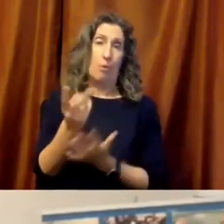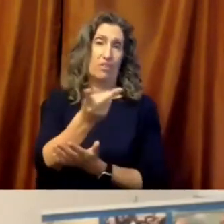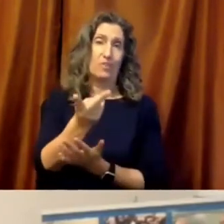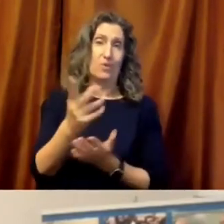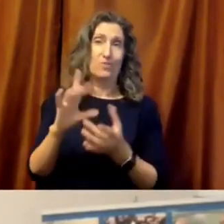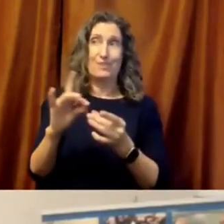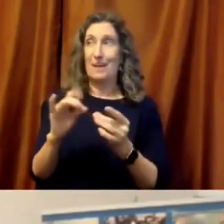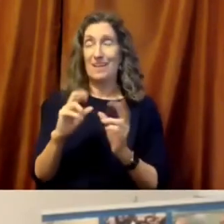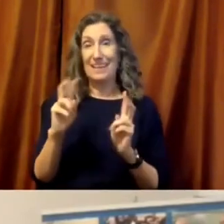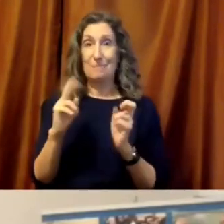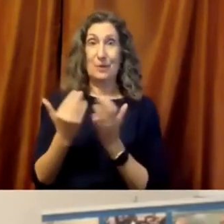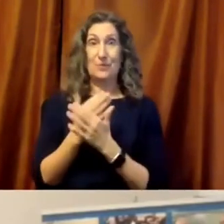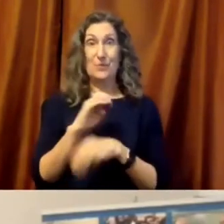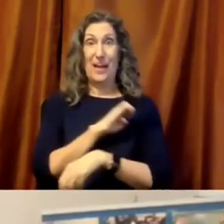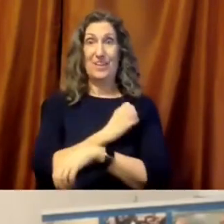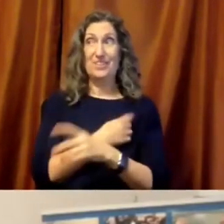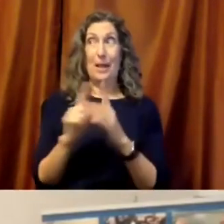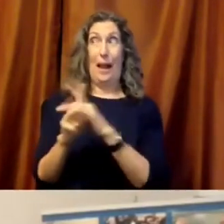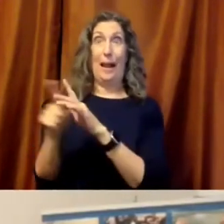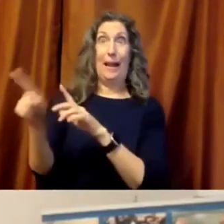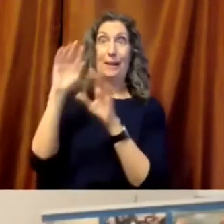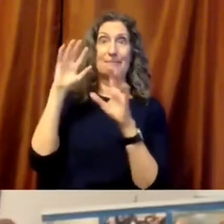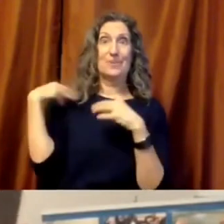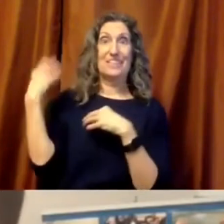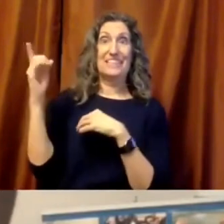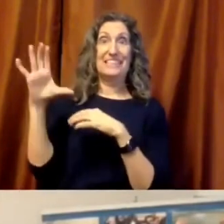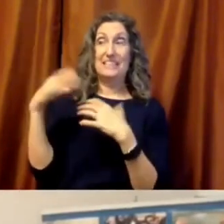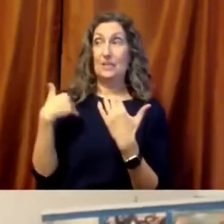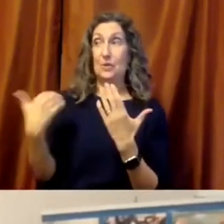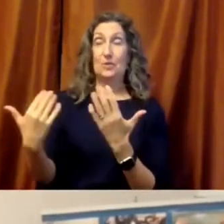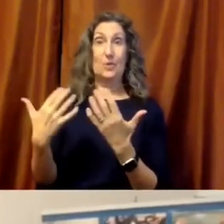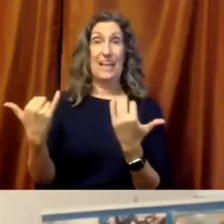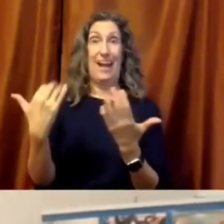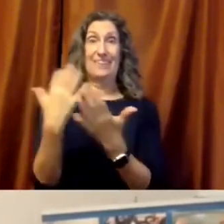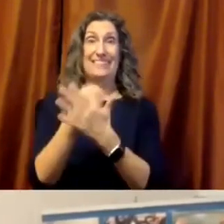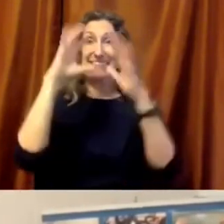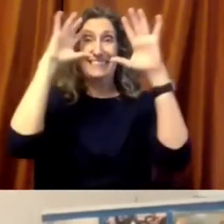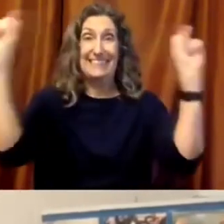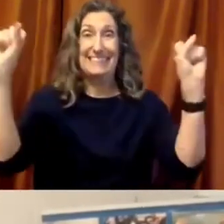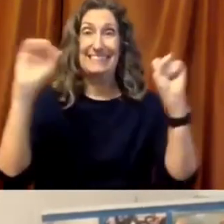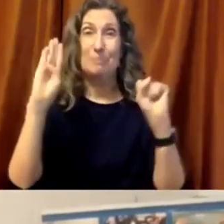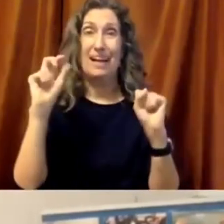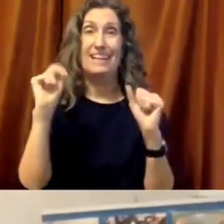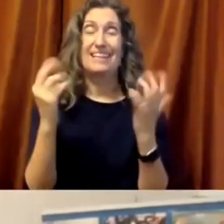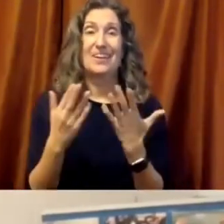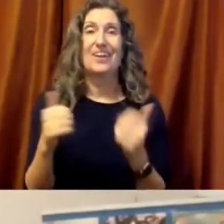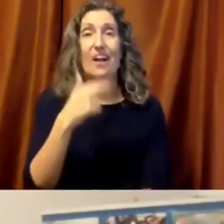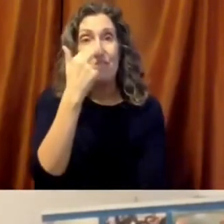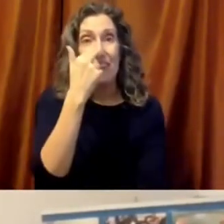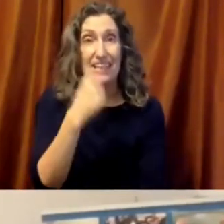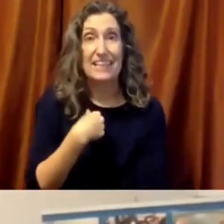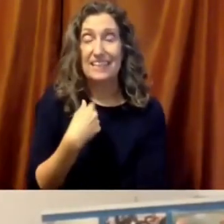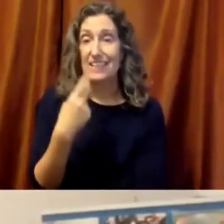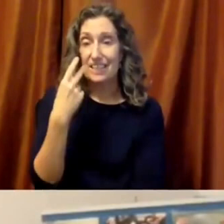both have referenced the kind of new energy coming from Washington. I was struck by that in this